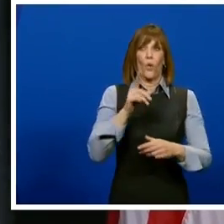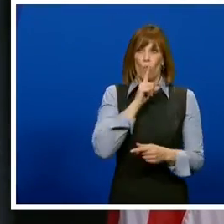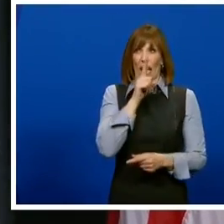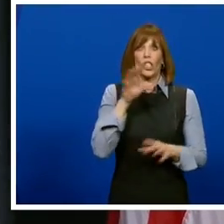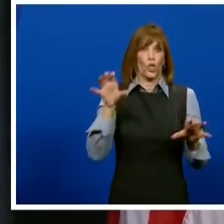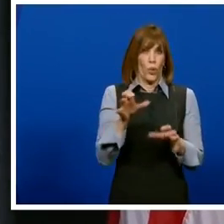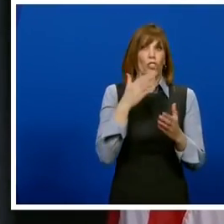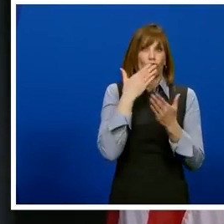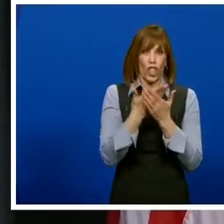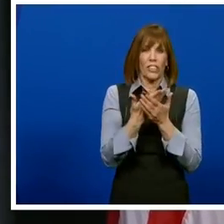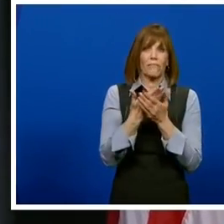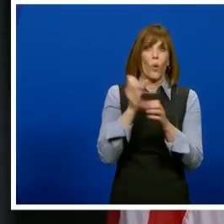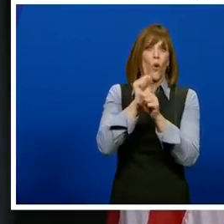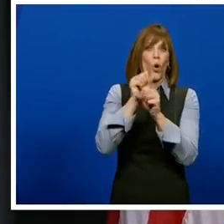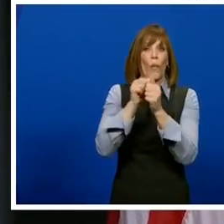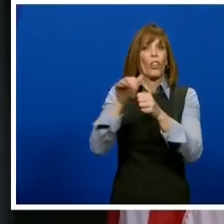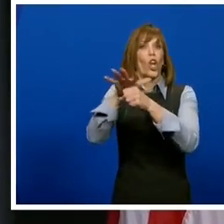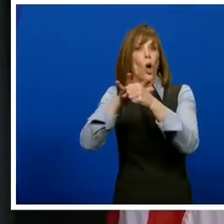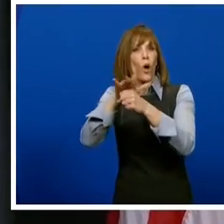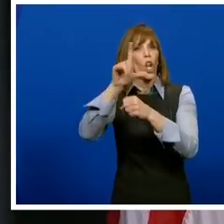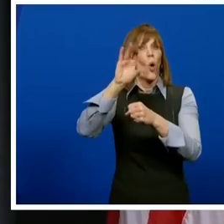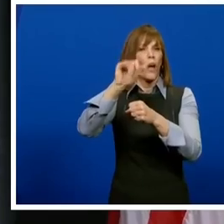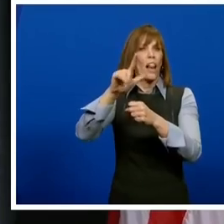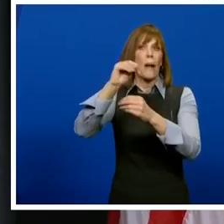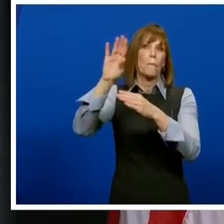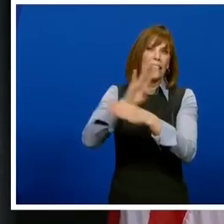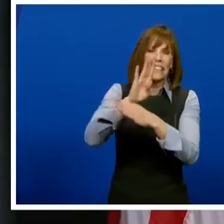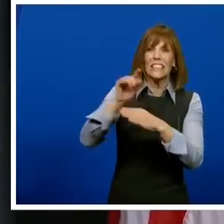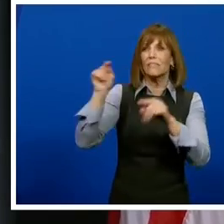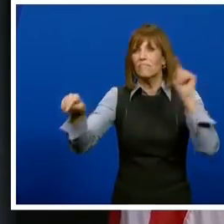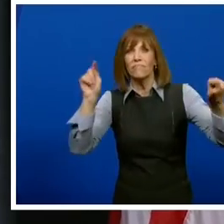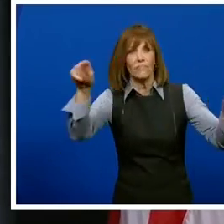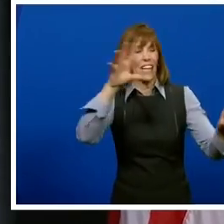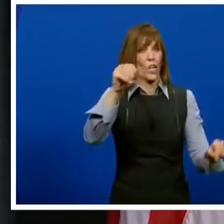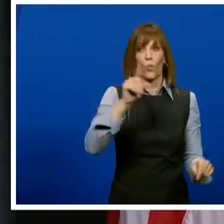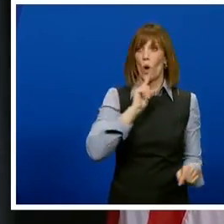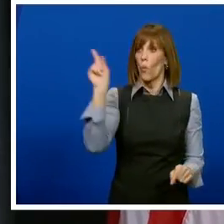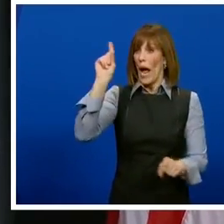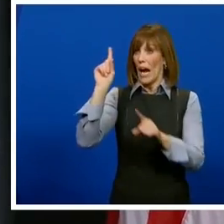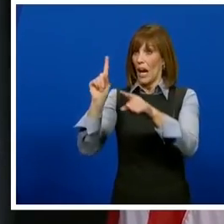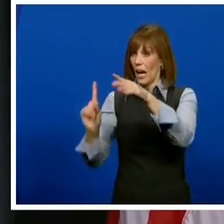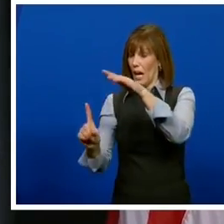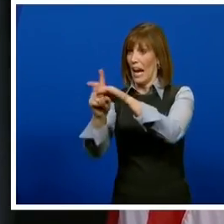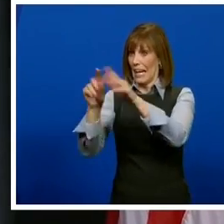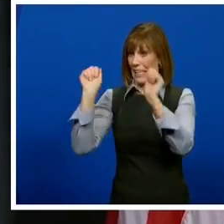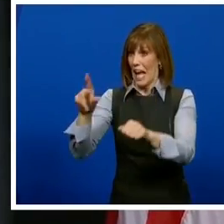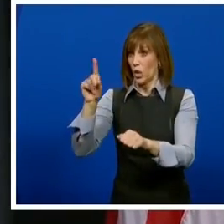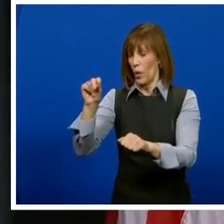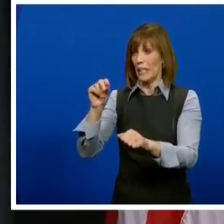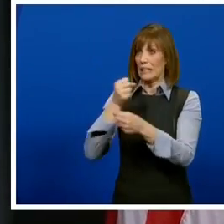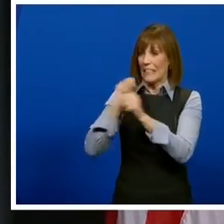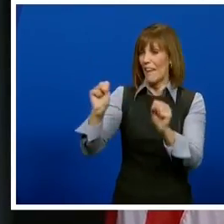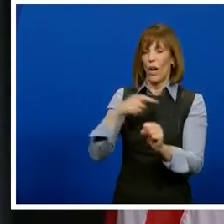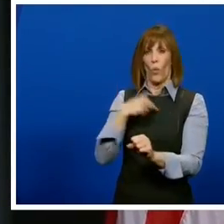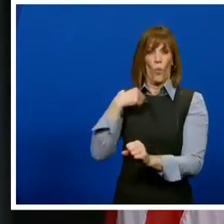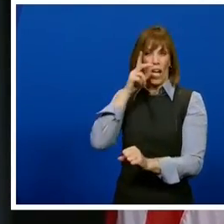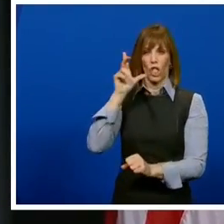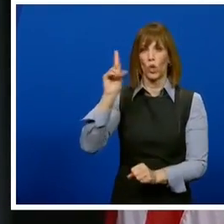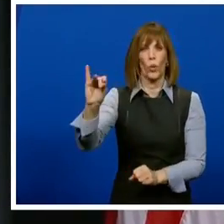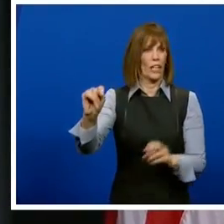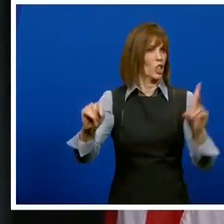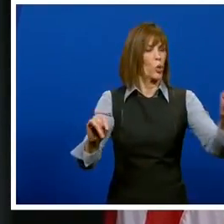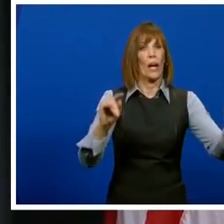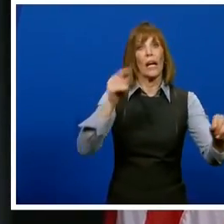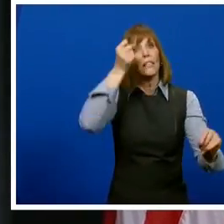local public health and the businesses and just where it makes sense to safely do that. You're going to see as the